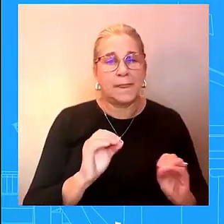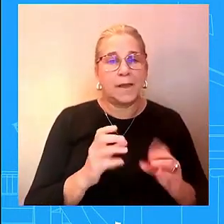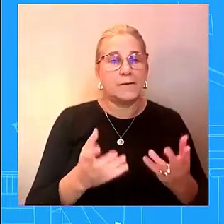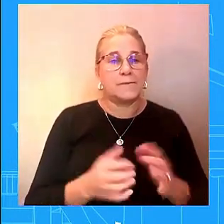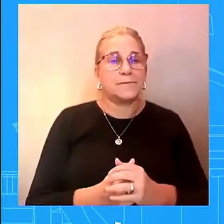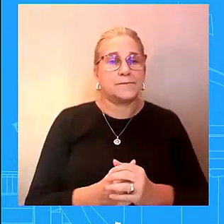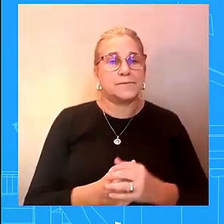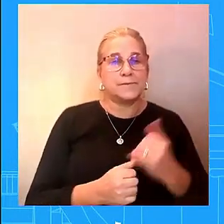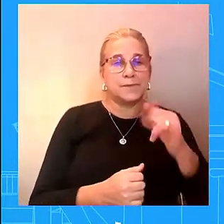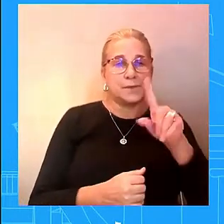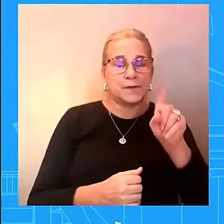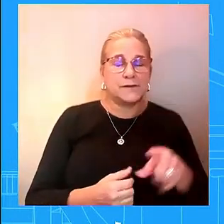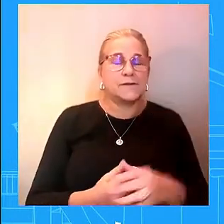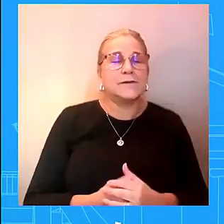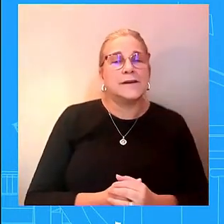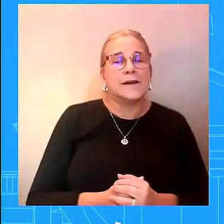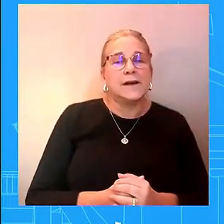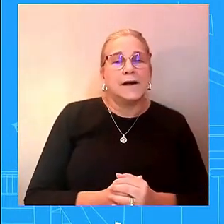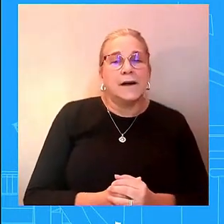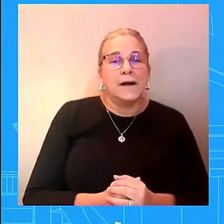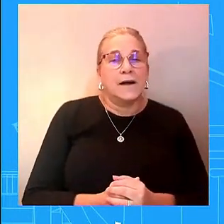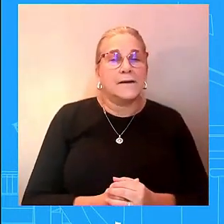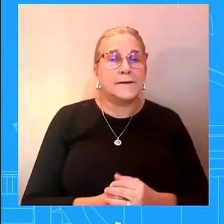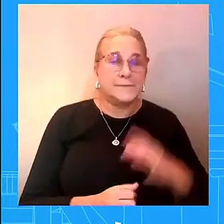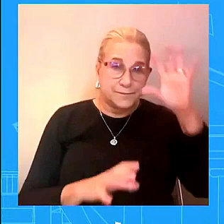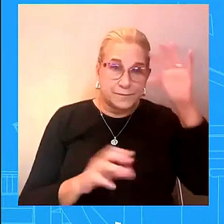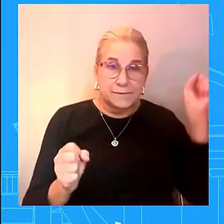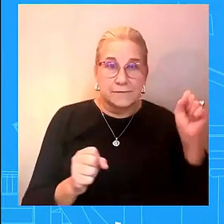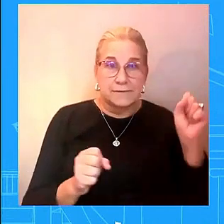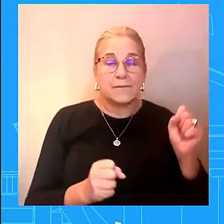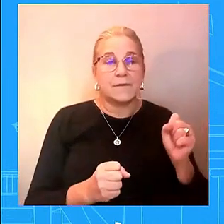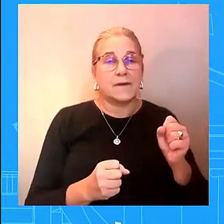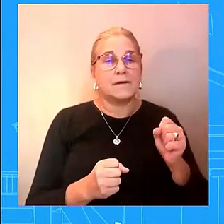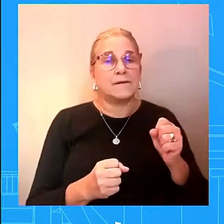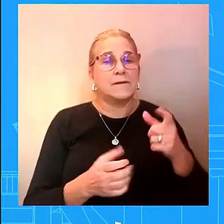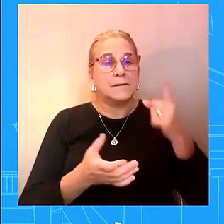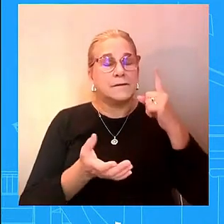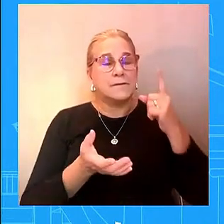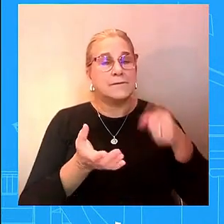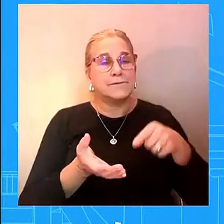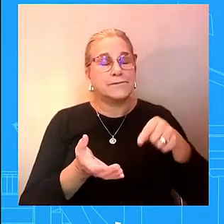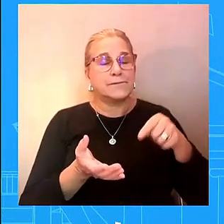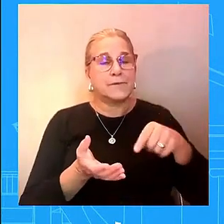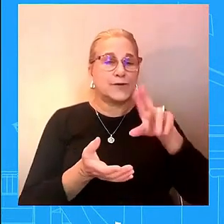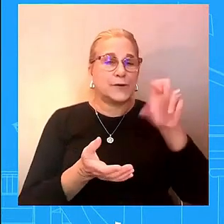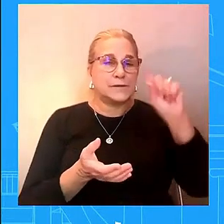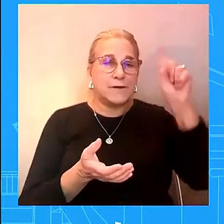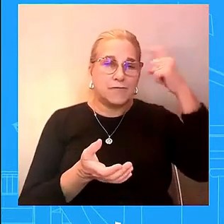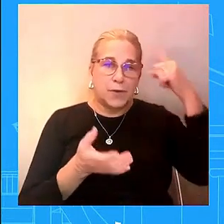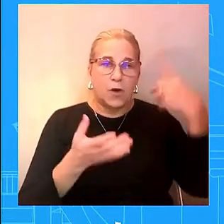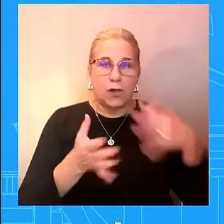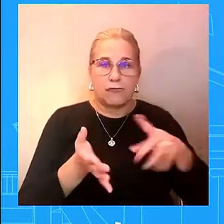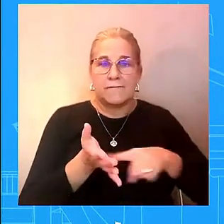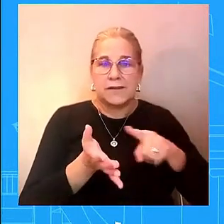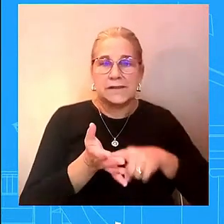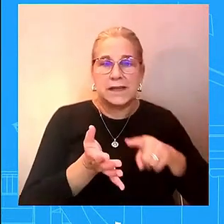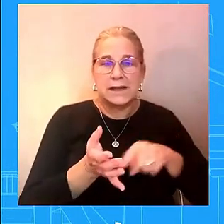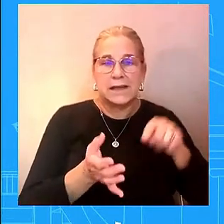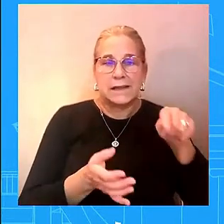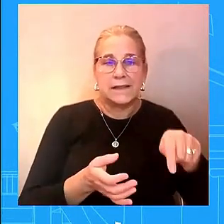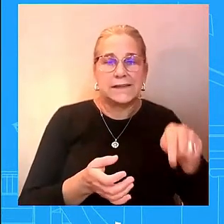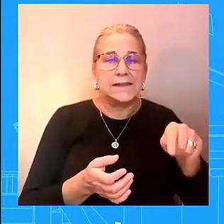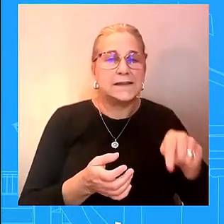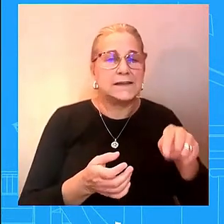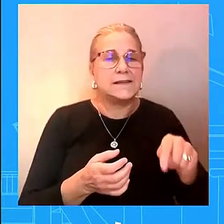just mentioned the u.s government is investigating uh this and uh through the appropriate authorities so i'm going to let them to move to their